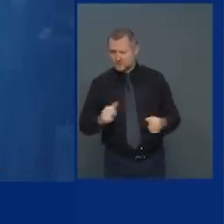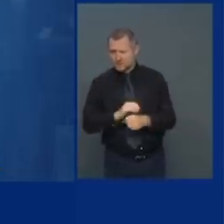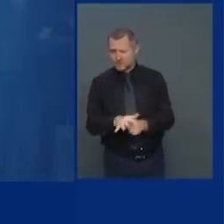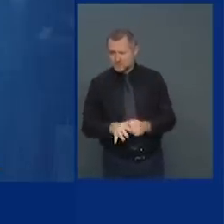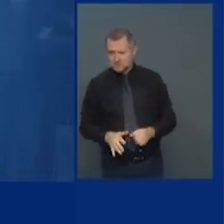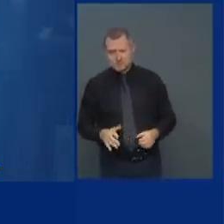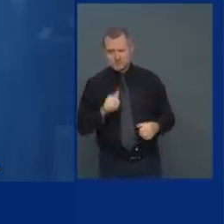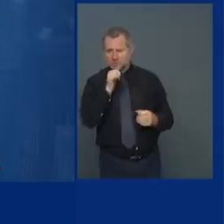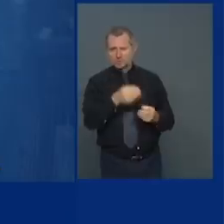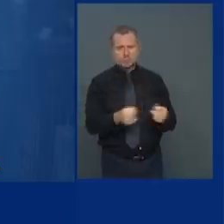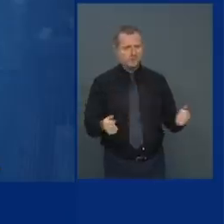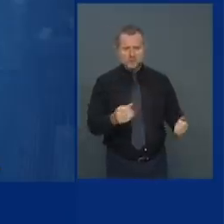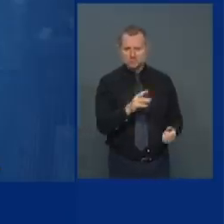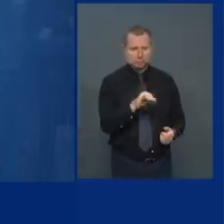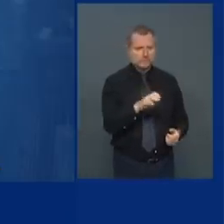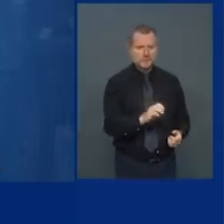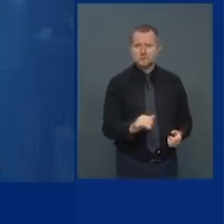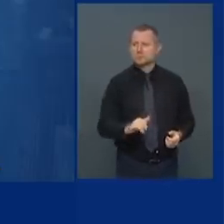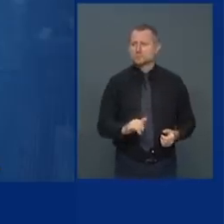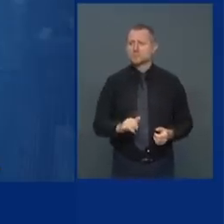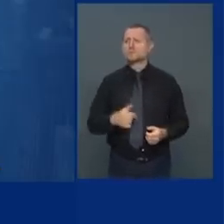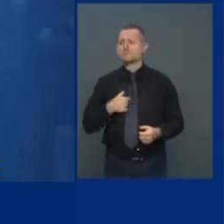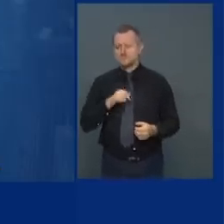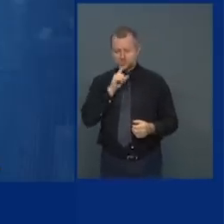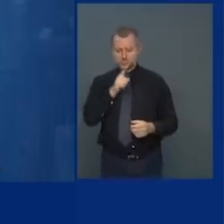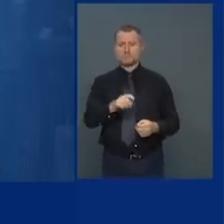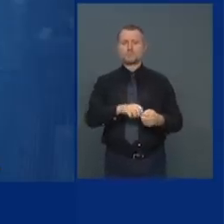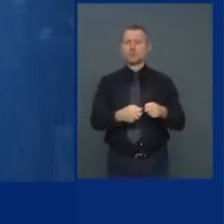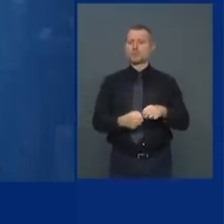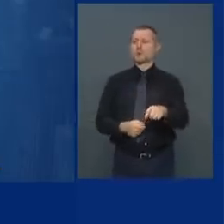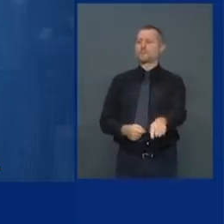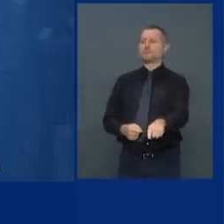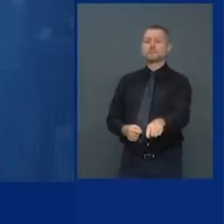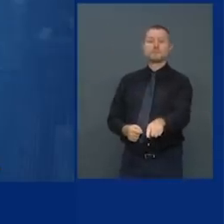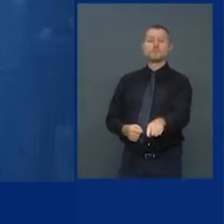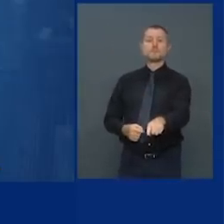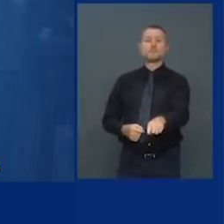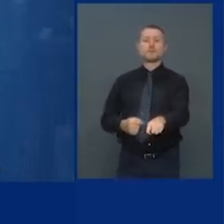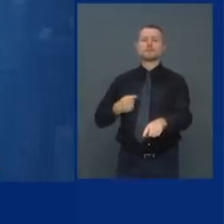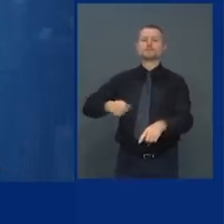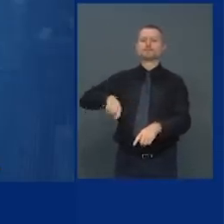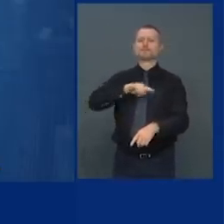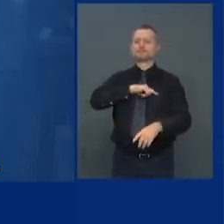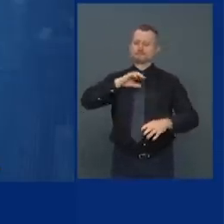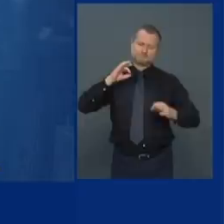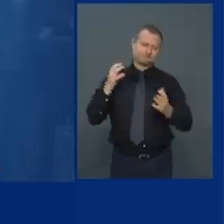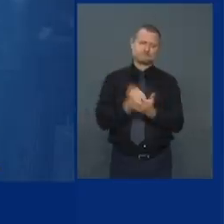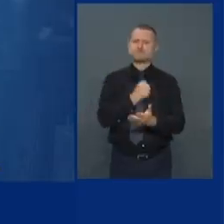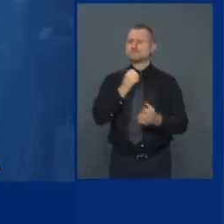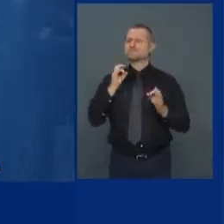it's also an opportunity redesign your public safety function